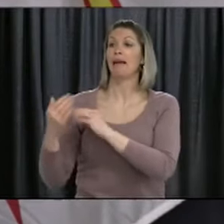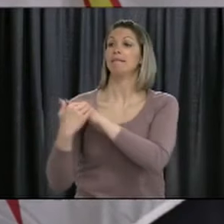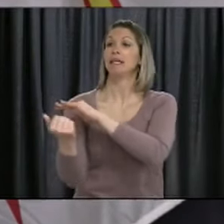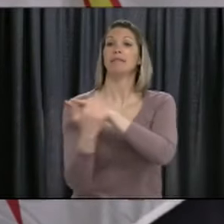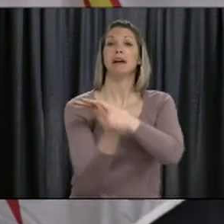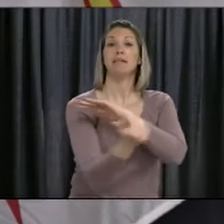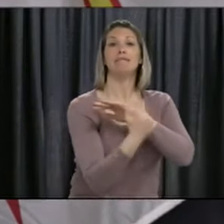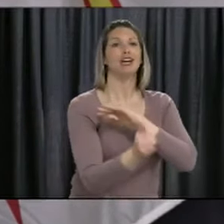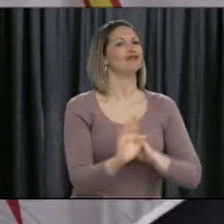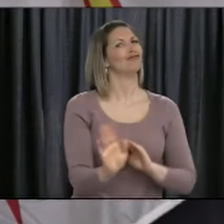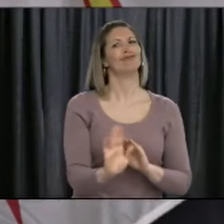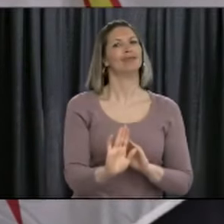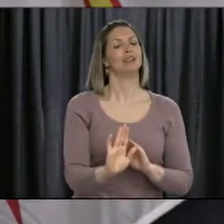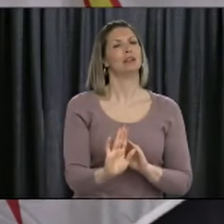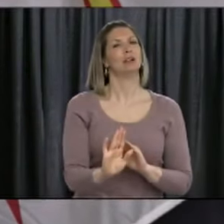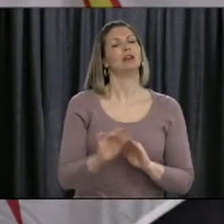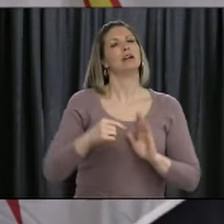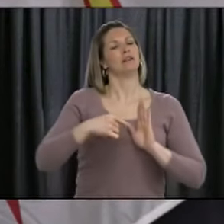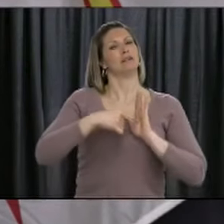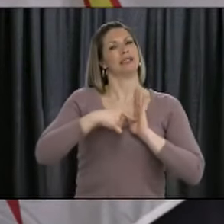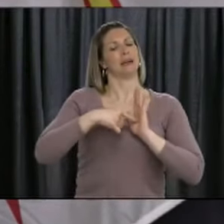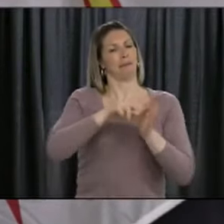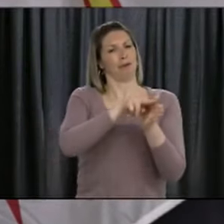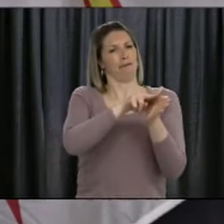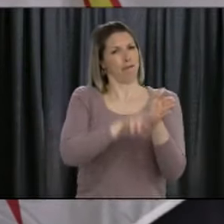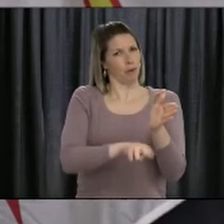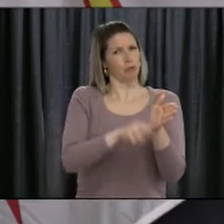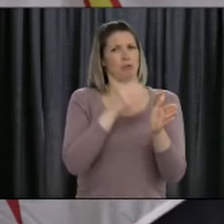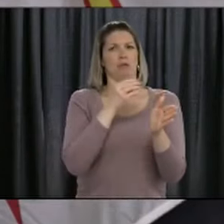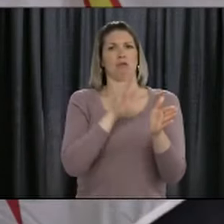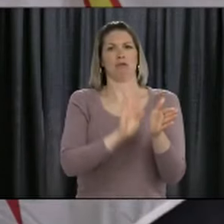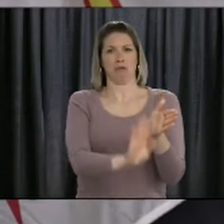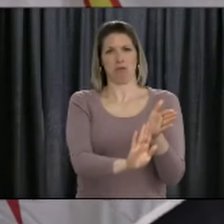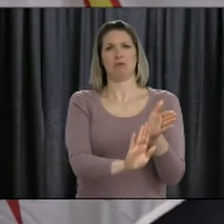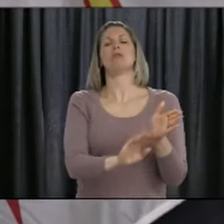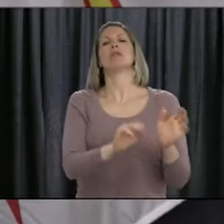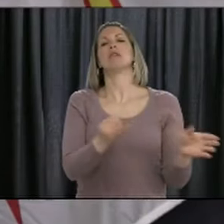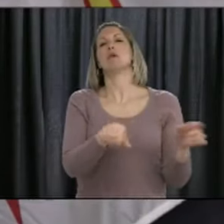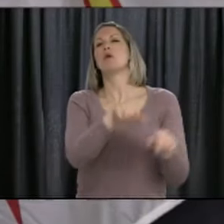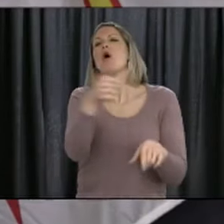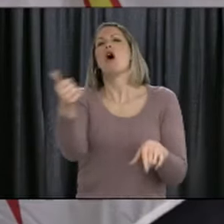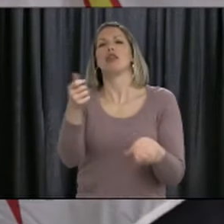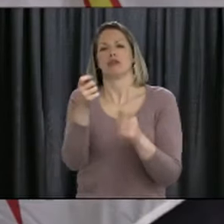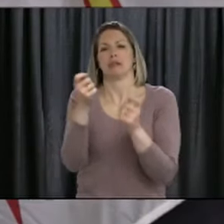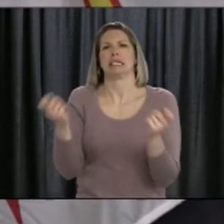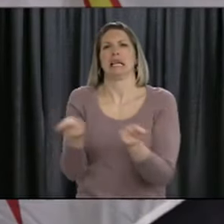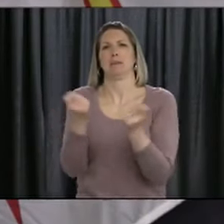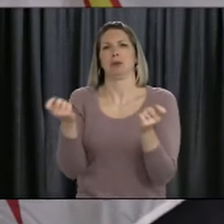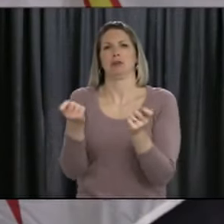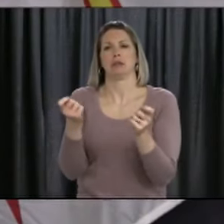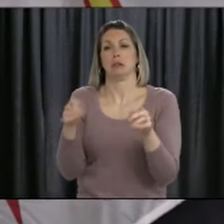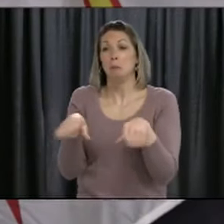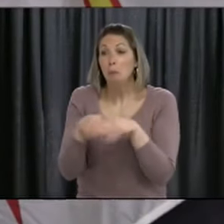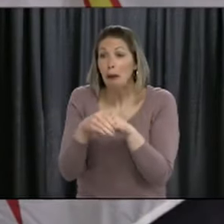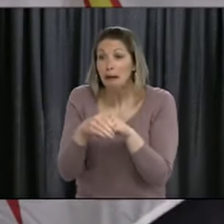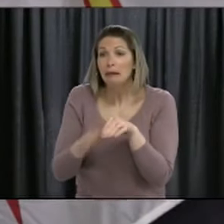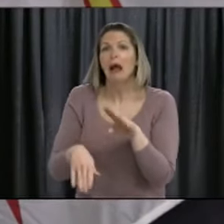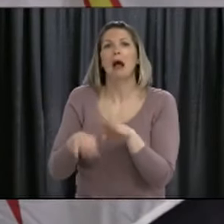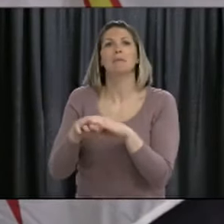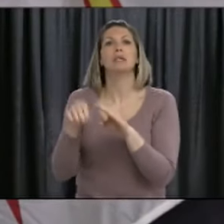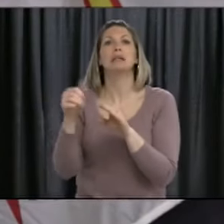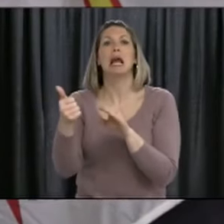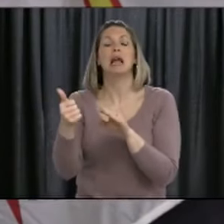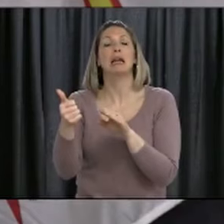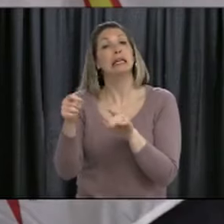gatherings, such as funerals and other ceremonies like that, where people can be socially distanced